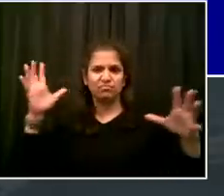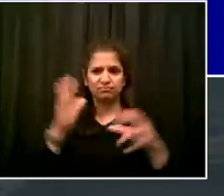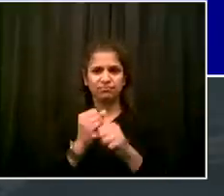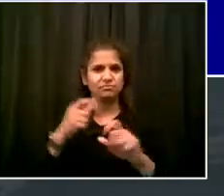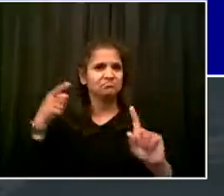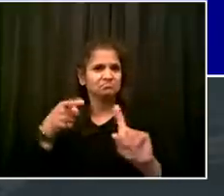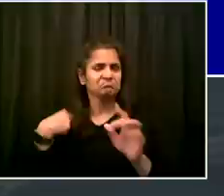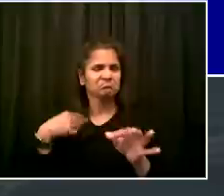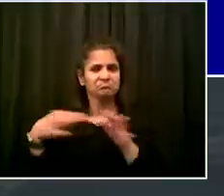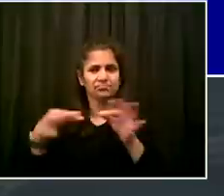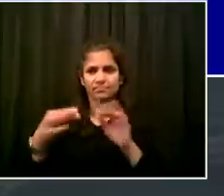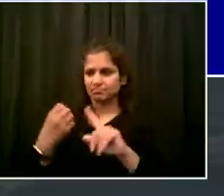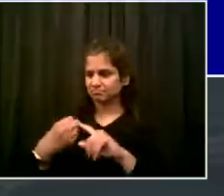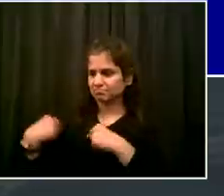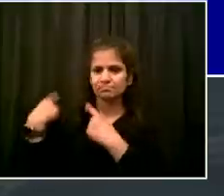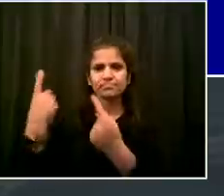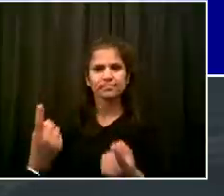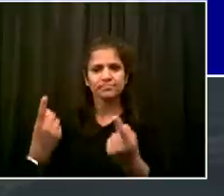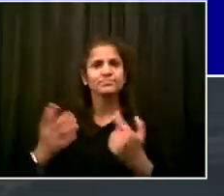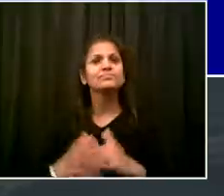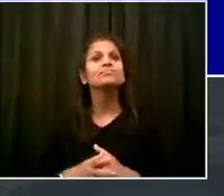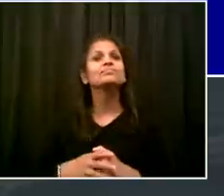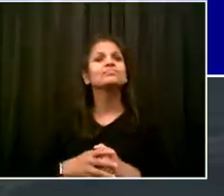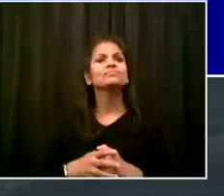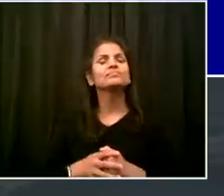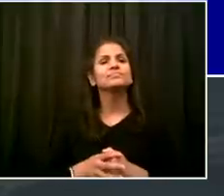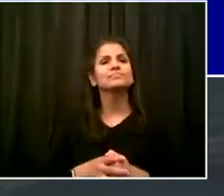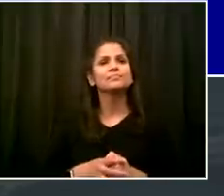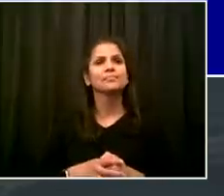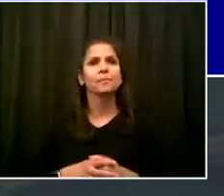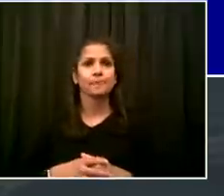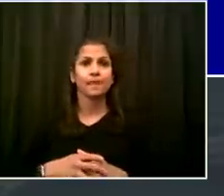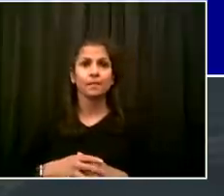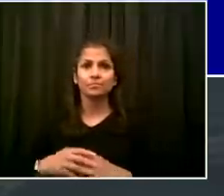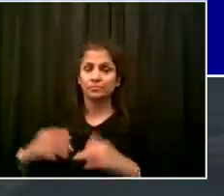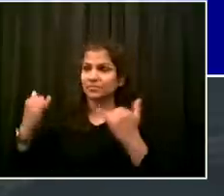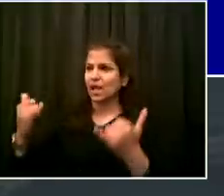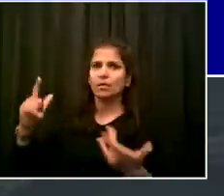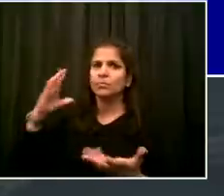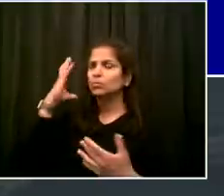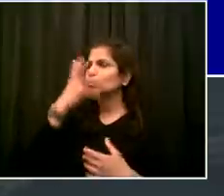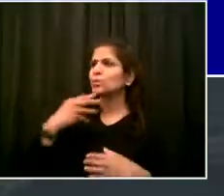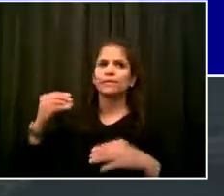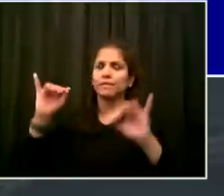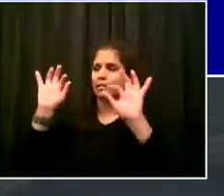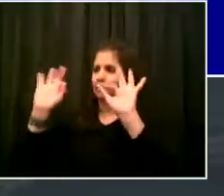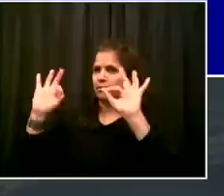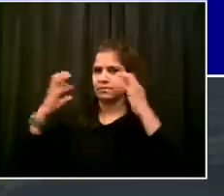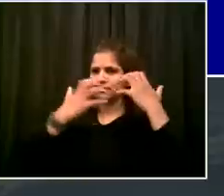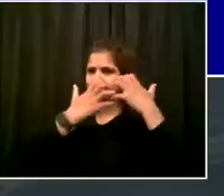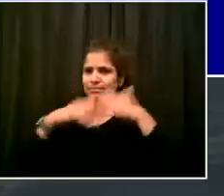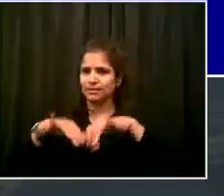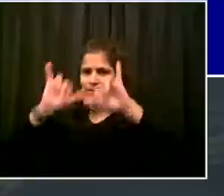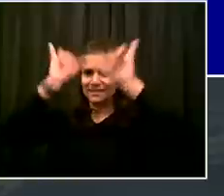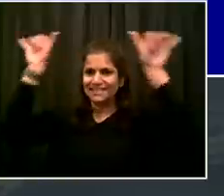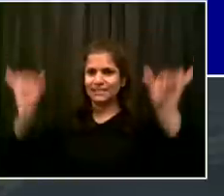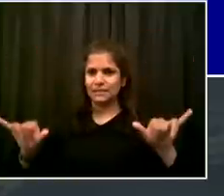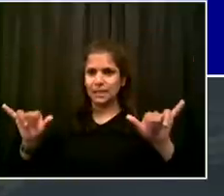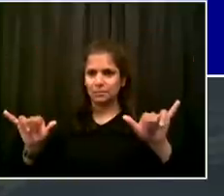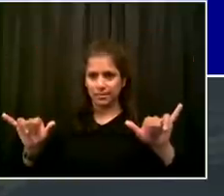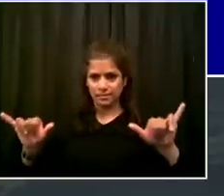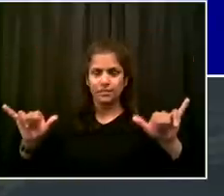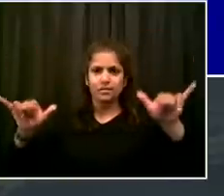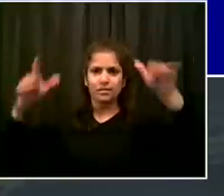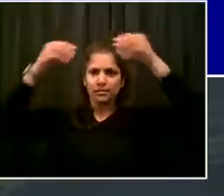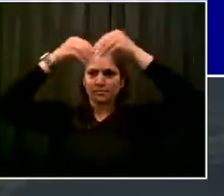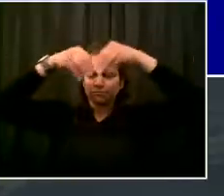it. And this is a moment where I want to express my thanks to not just the elected officials, the community leaders who have raised concerns